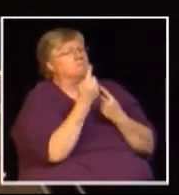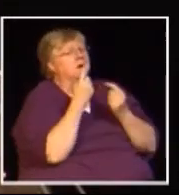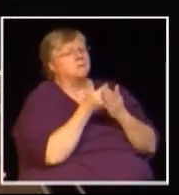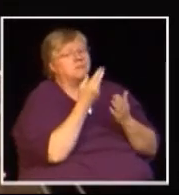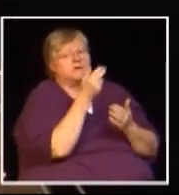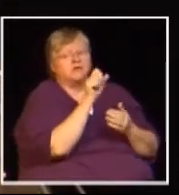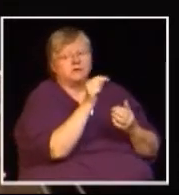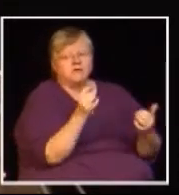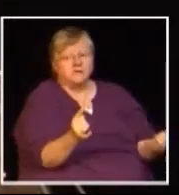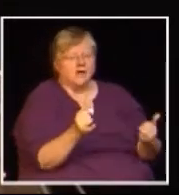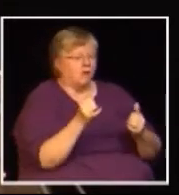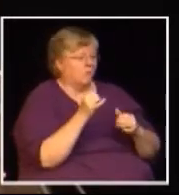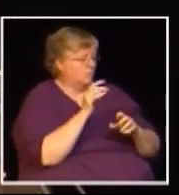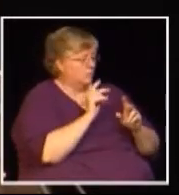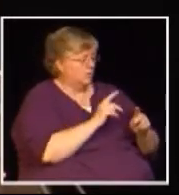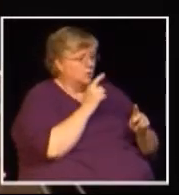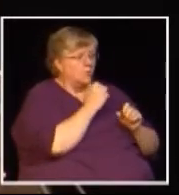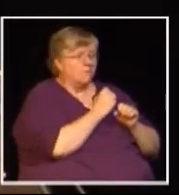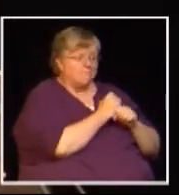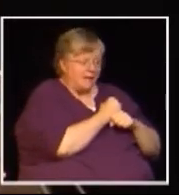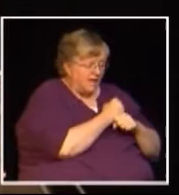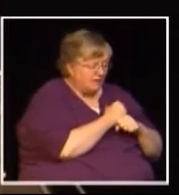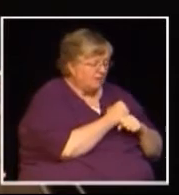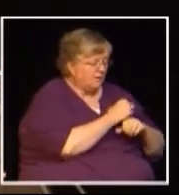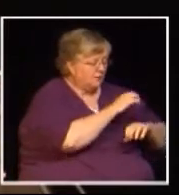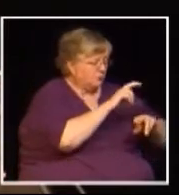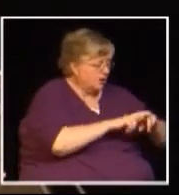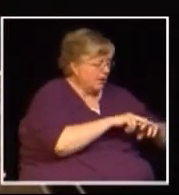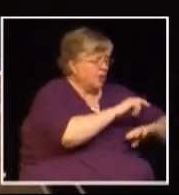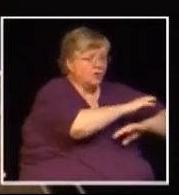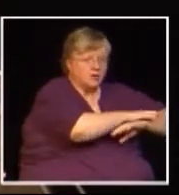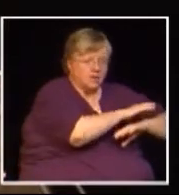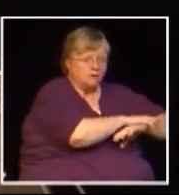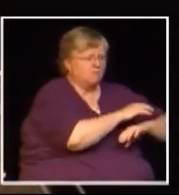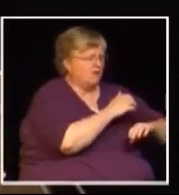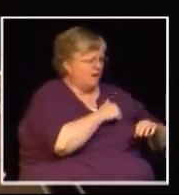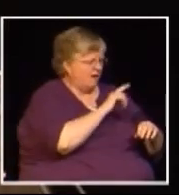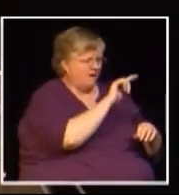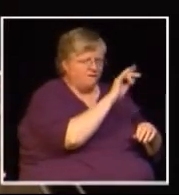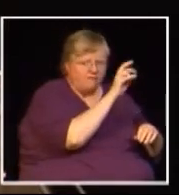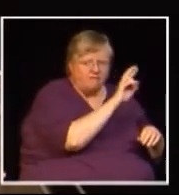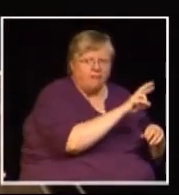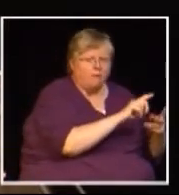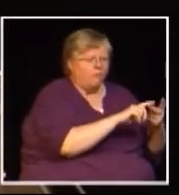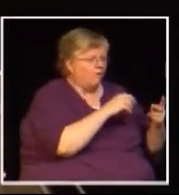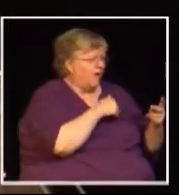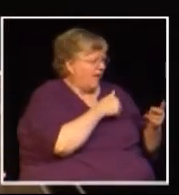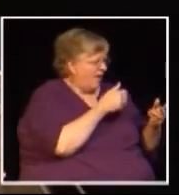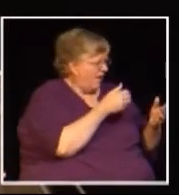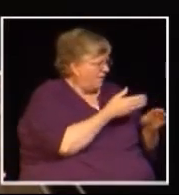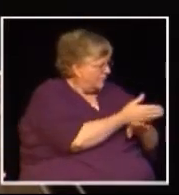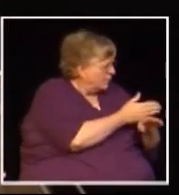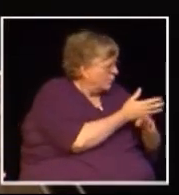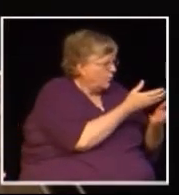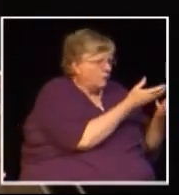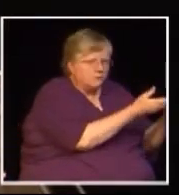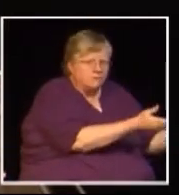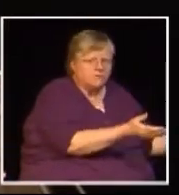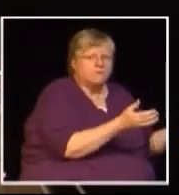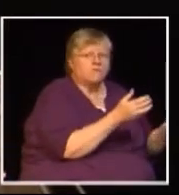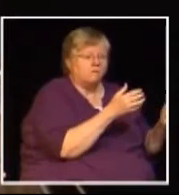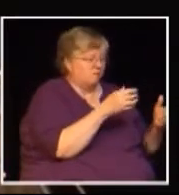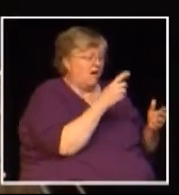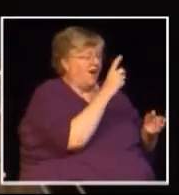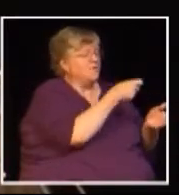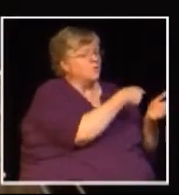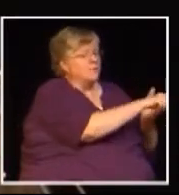has goods that go into it the wood or whatever and then he has the labor that goes into it and he's subject to HST in restaurants you have food that goes into